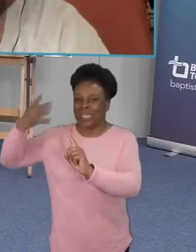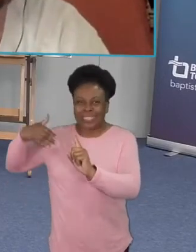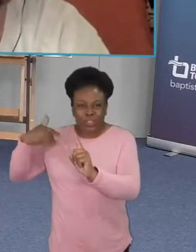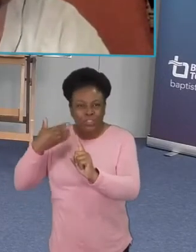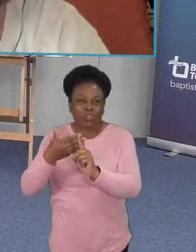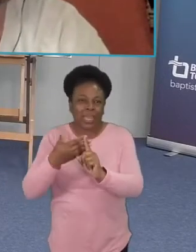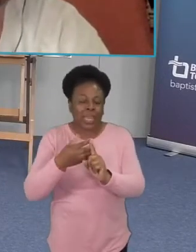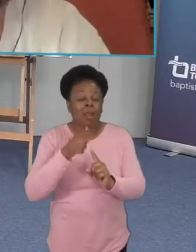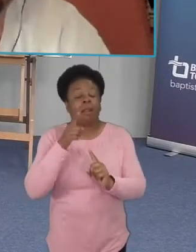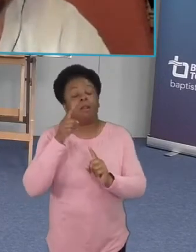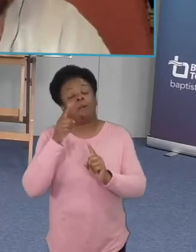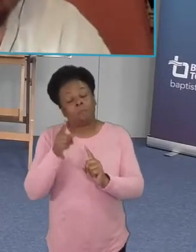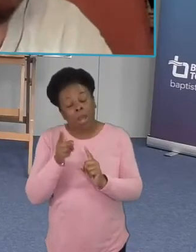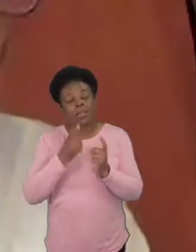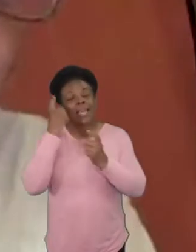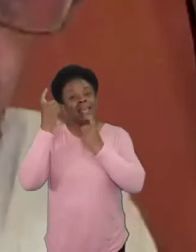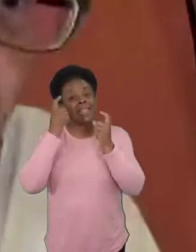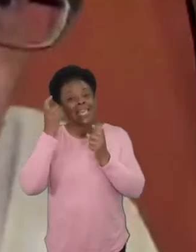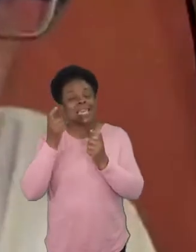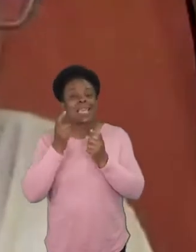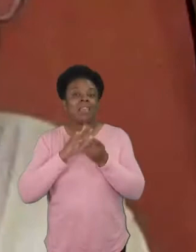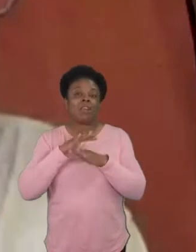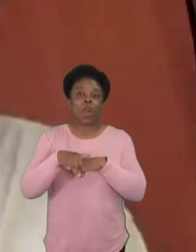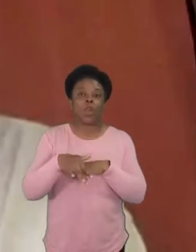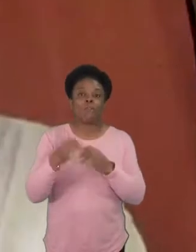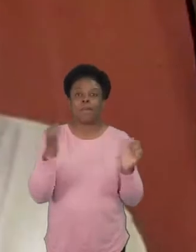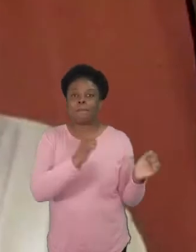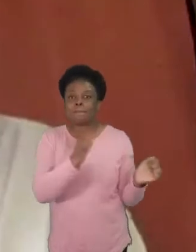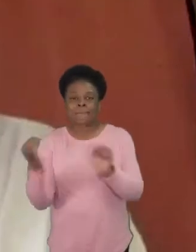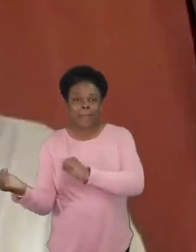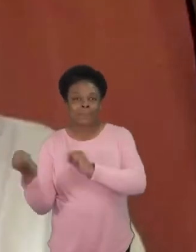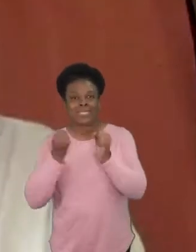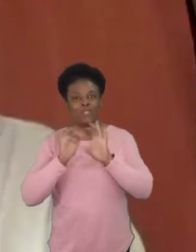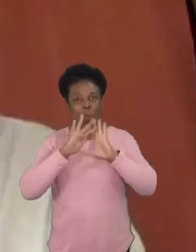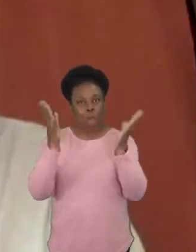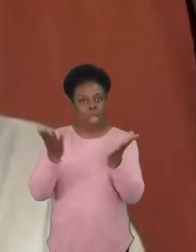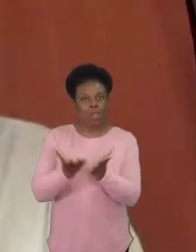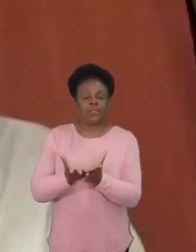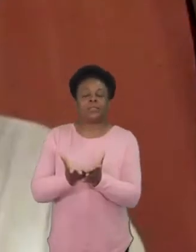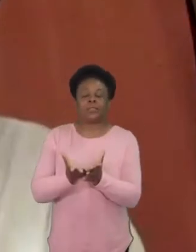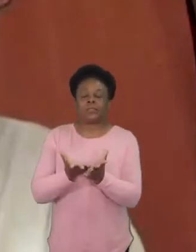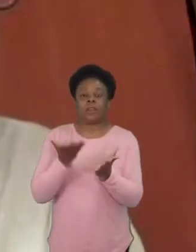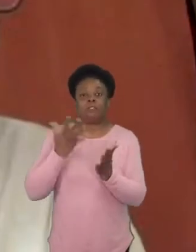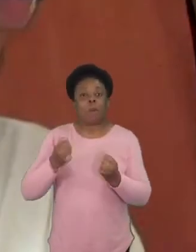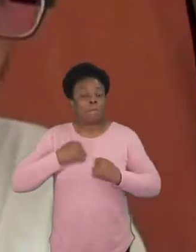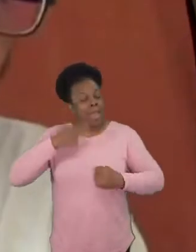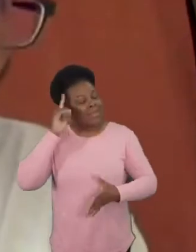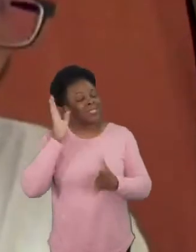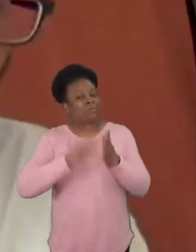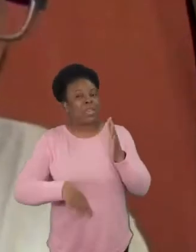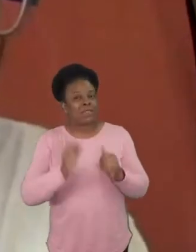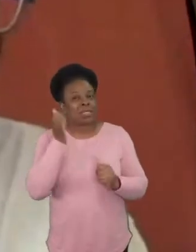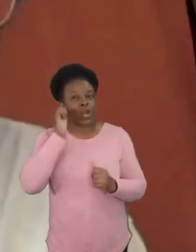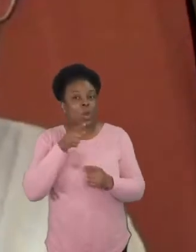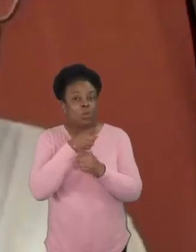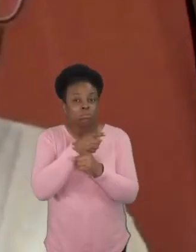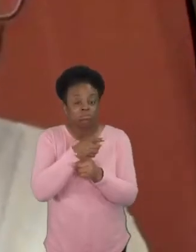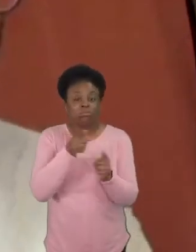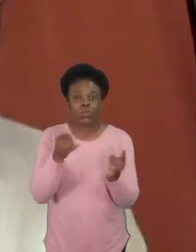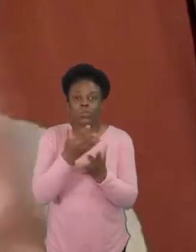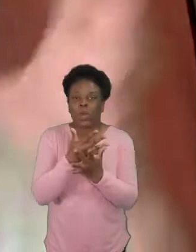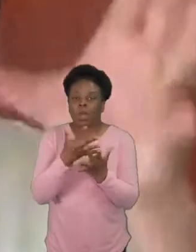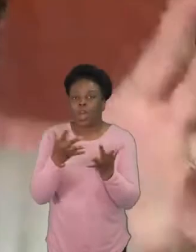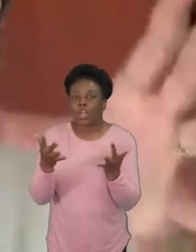the baptist um world as i've experienced it is that you're able to hold a lot of tensions um